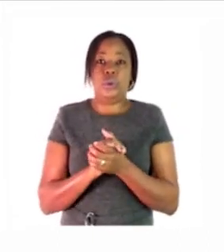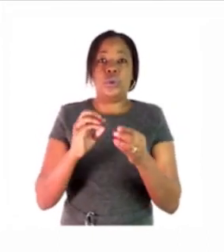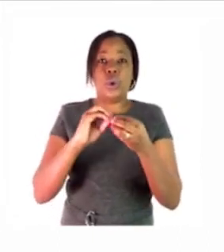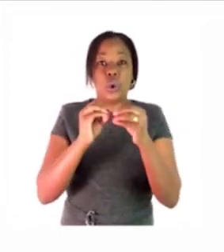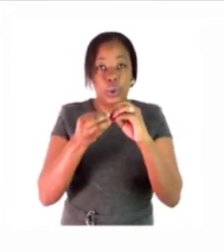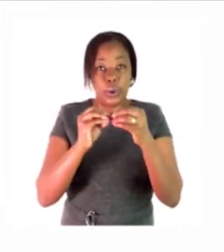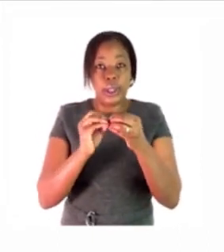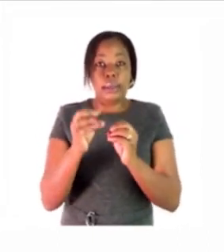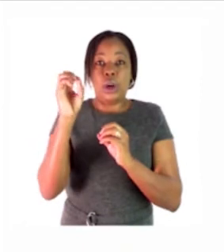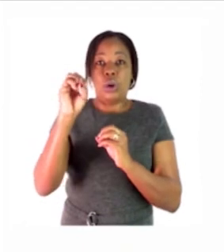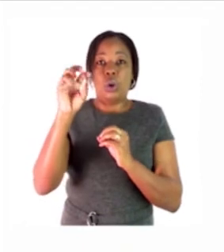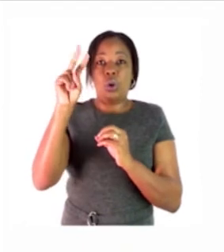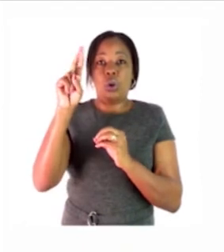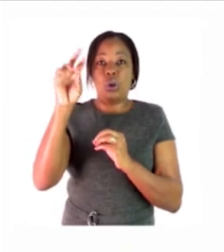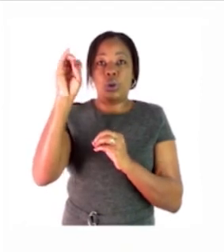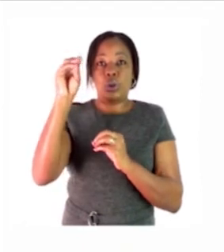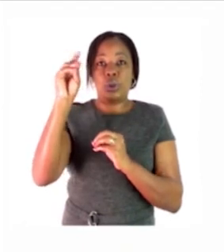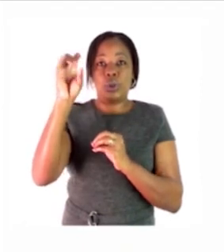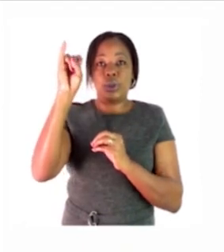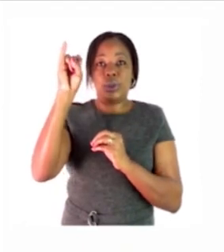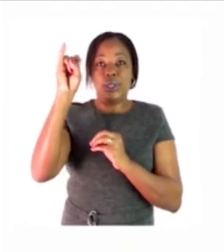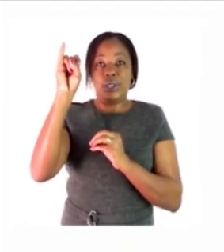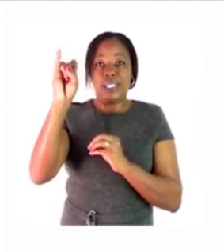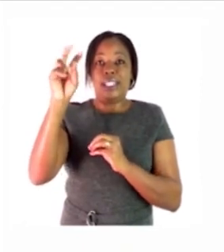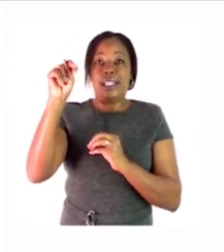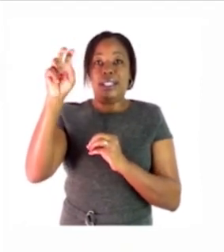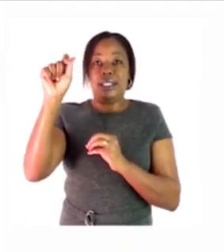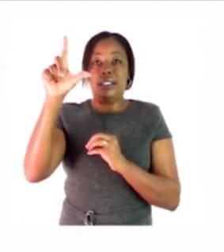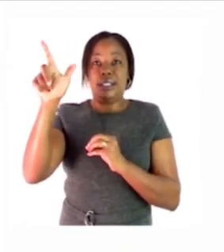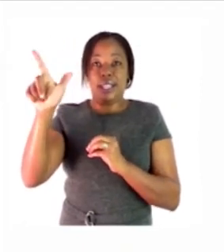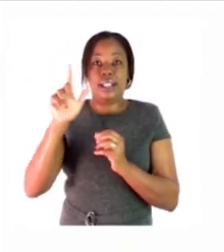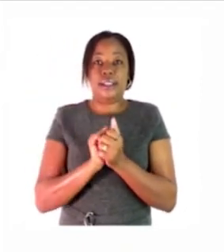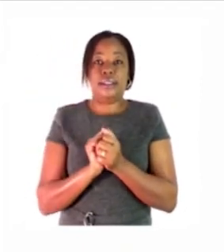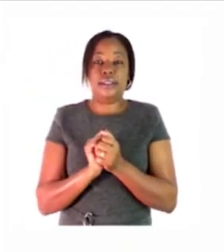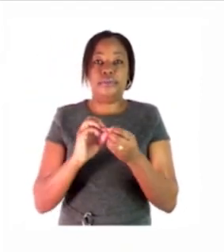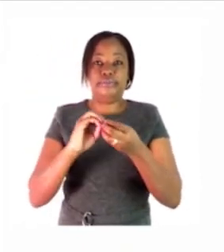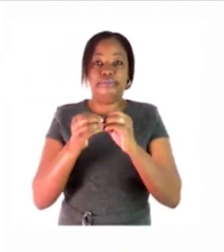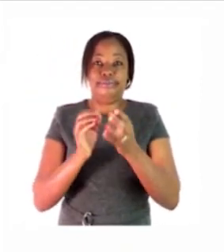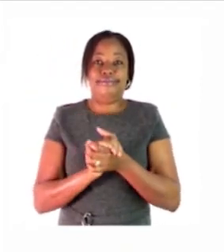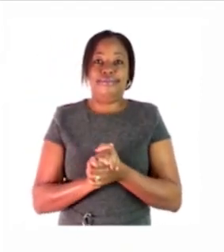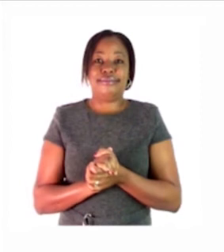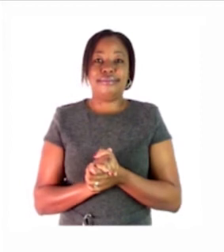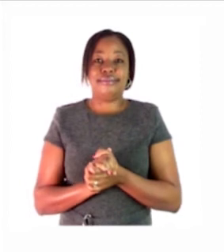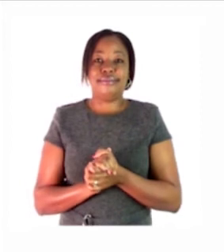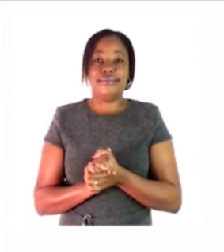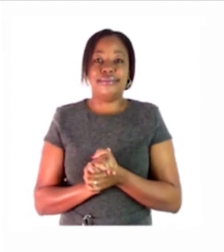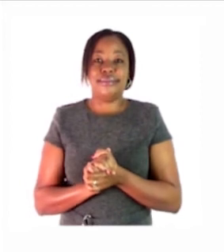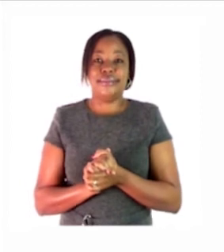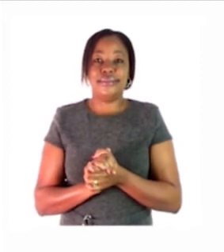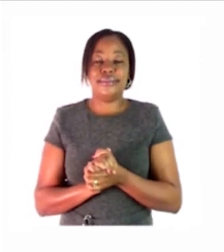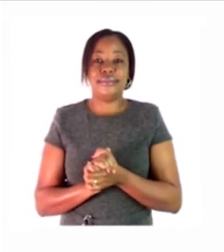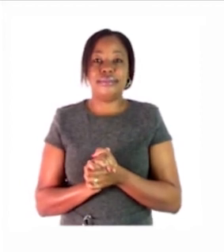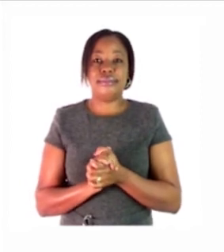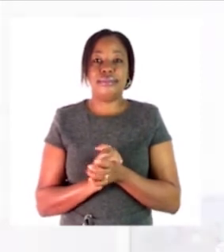that is how we write them so for now i'm just going to show you how do we write the ordinal numbers let's go to the chalkboard just a